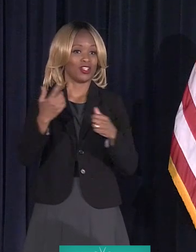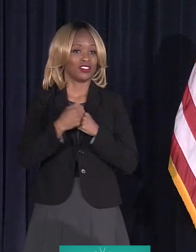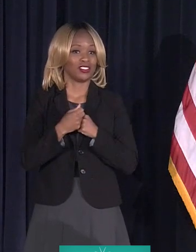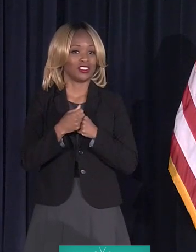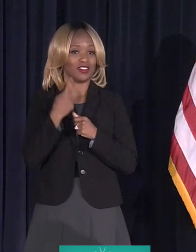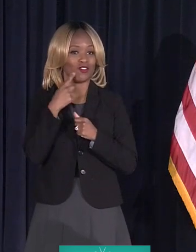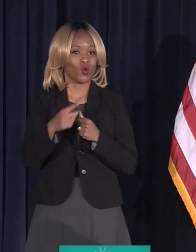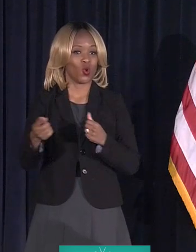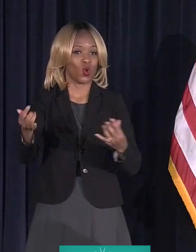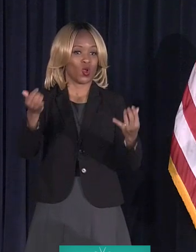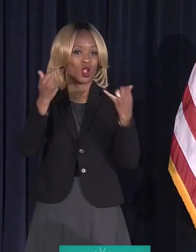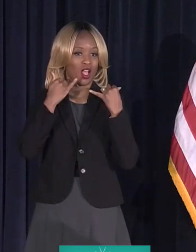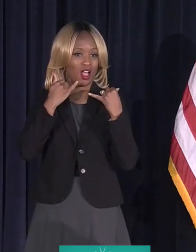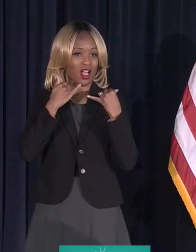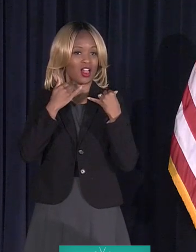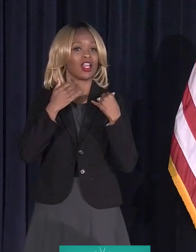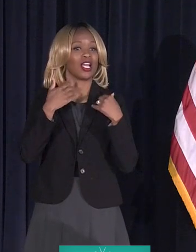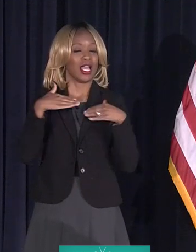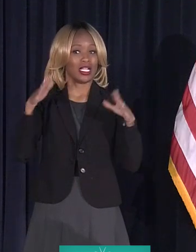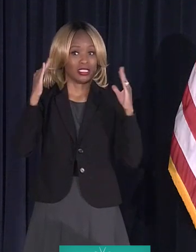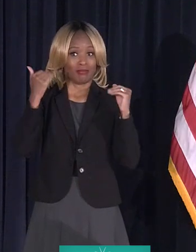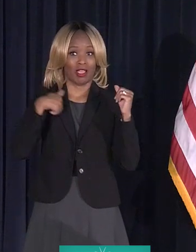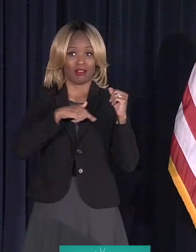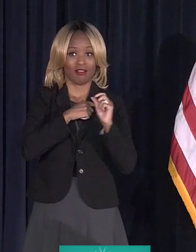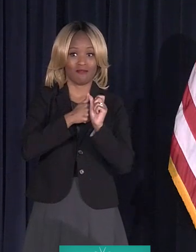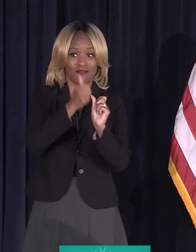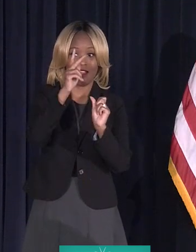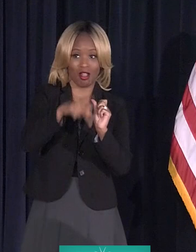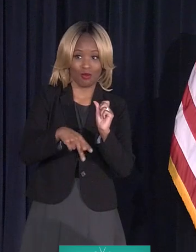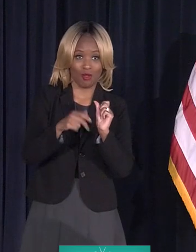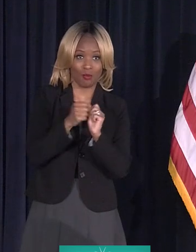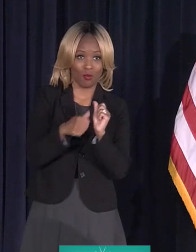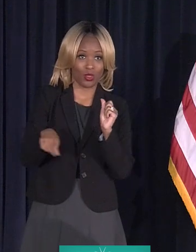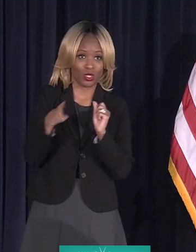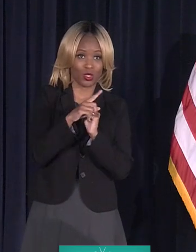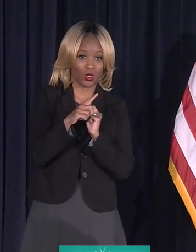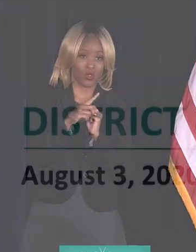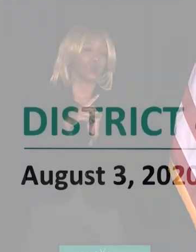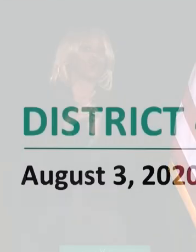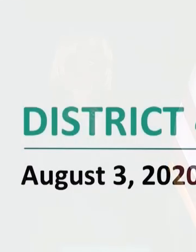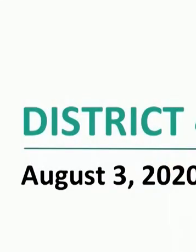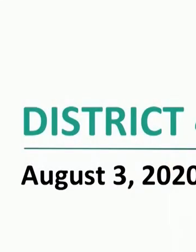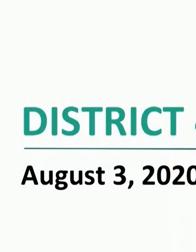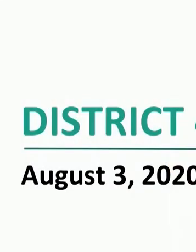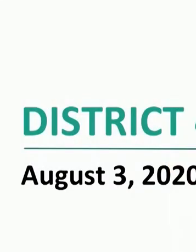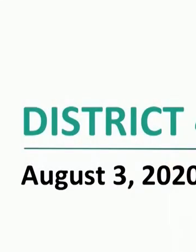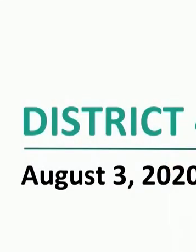calls, and you can expect us to follow up promptly. Have a great night.